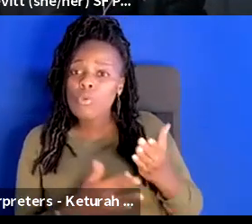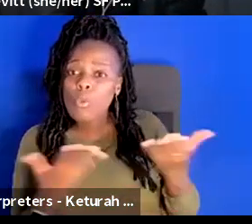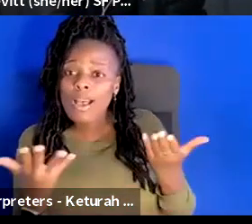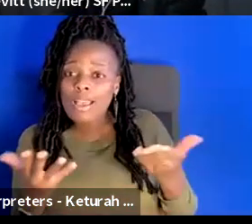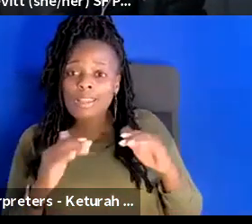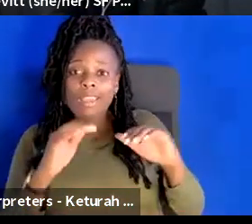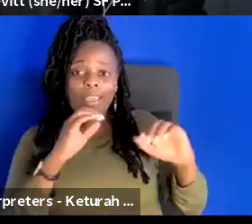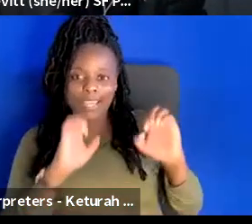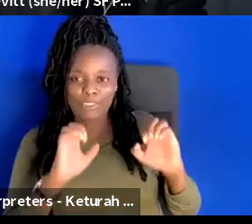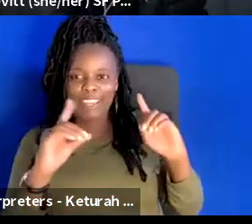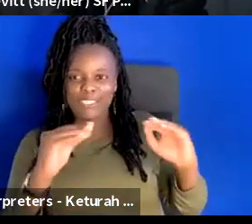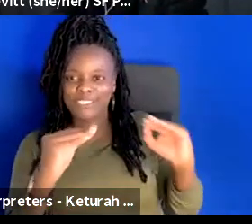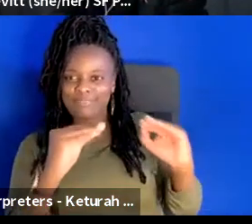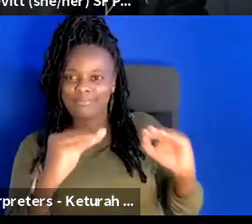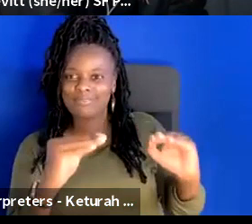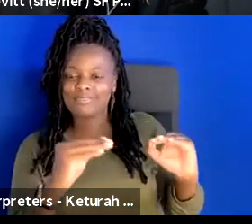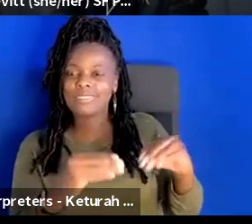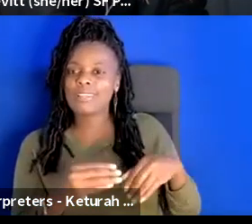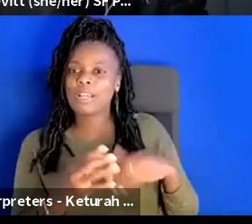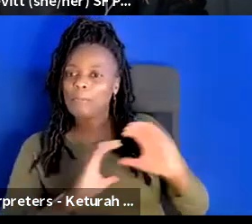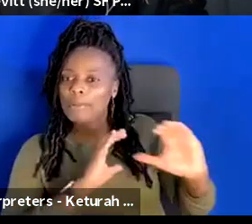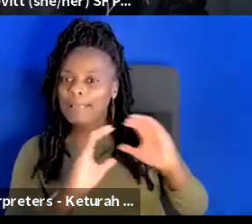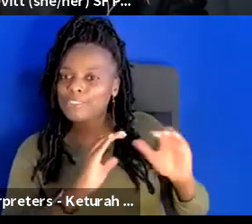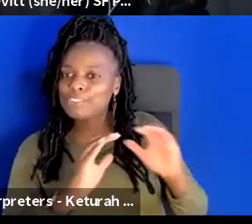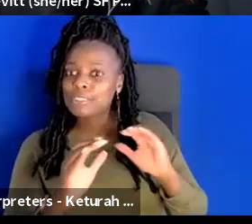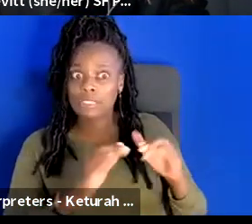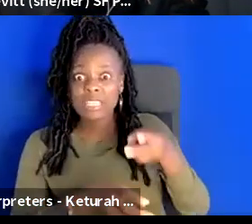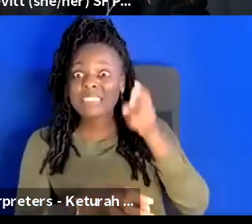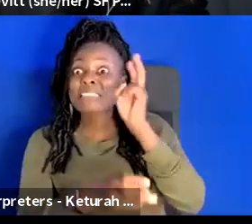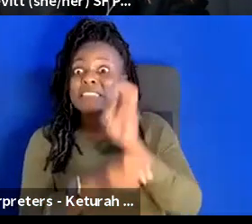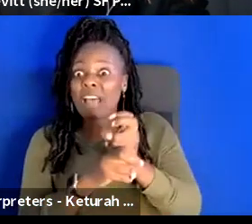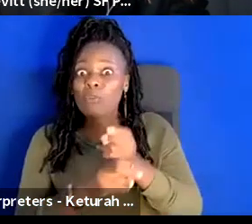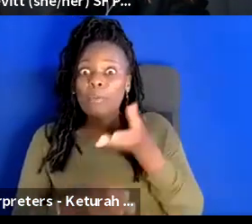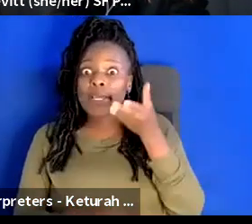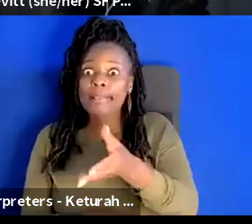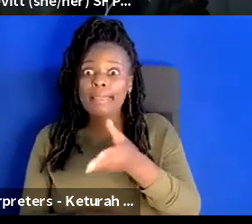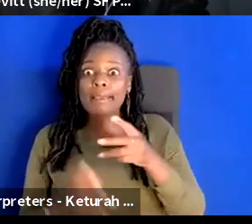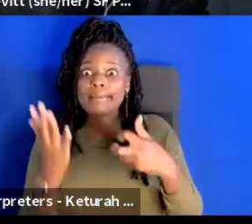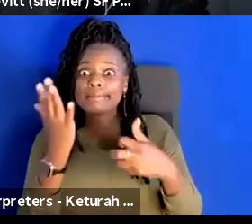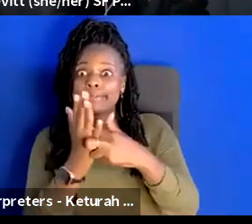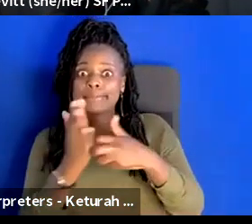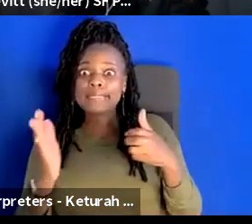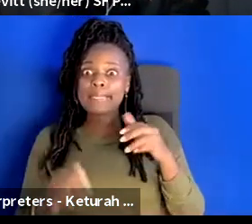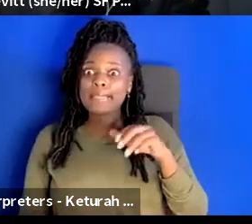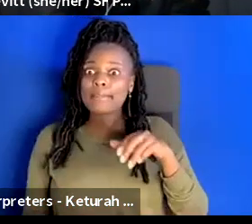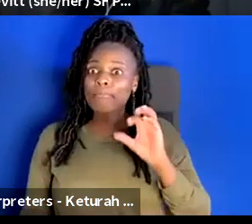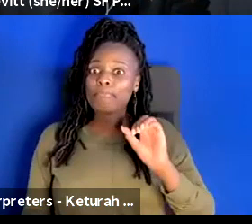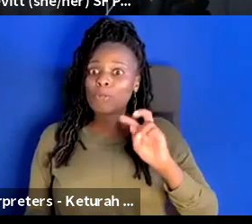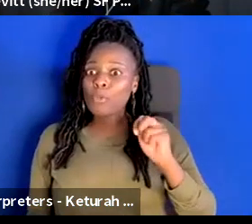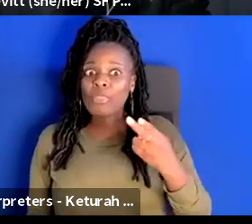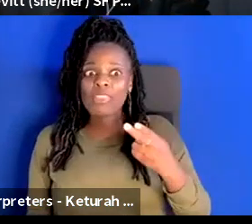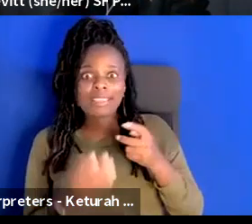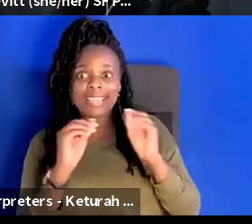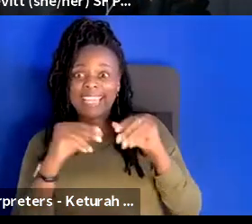and oftentimes that's really hard to do when you're at a ticketing booth you know handing off tickets to people there's a